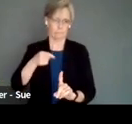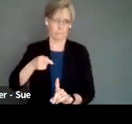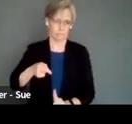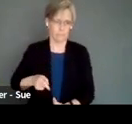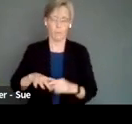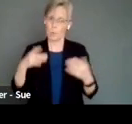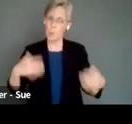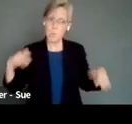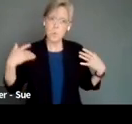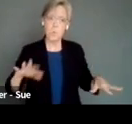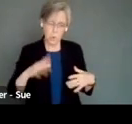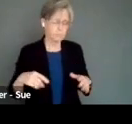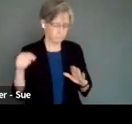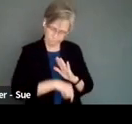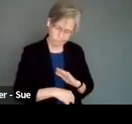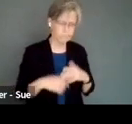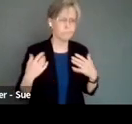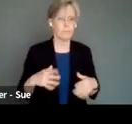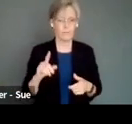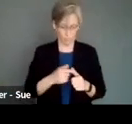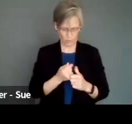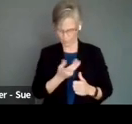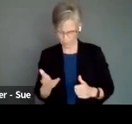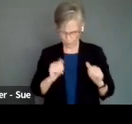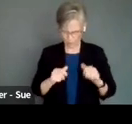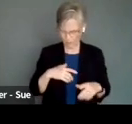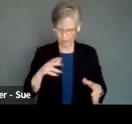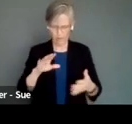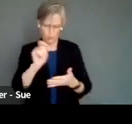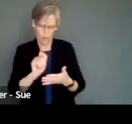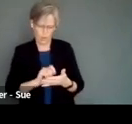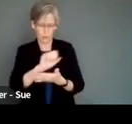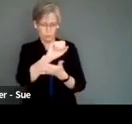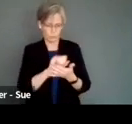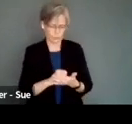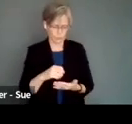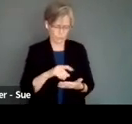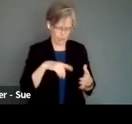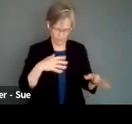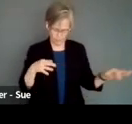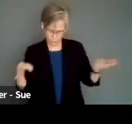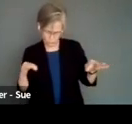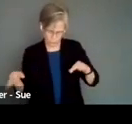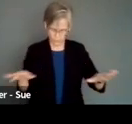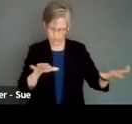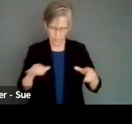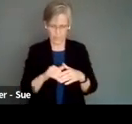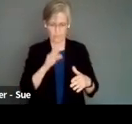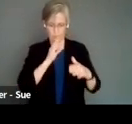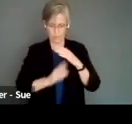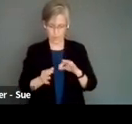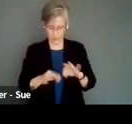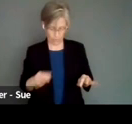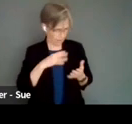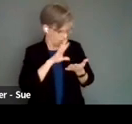profound. The first few shows I did, I had to learn to write scripts and direct in plain language, but it did it when I learned it